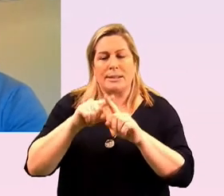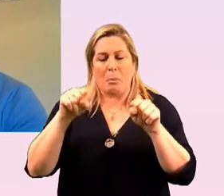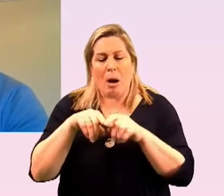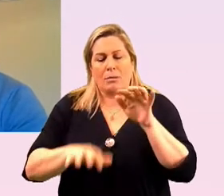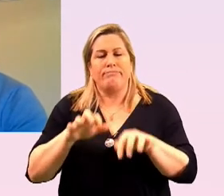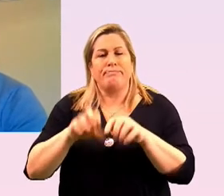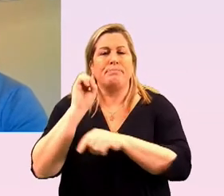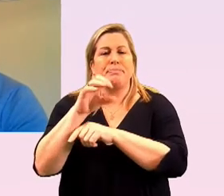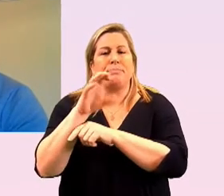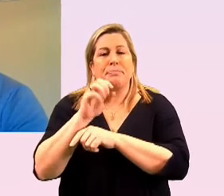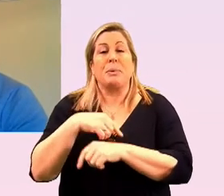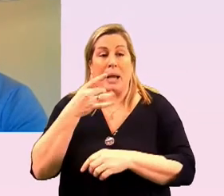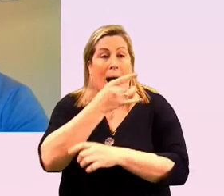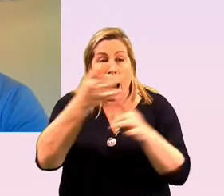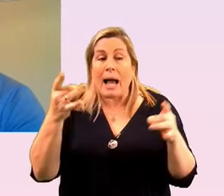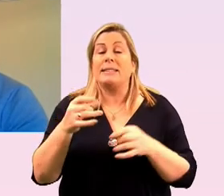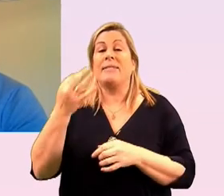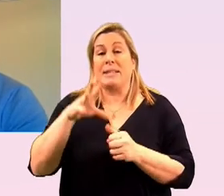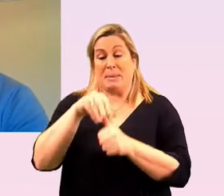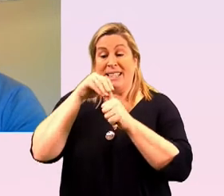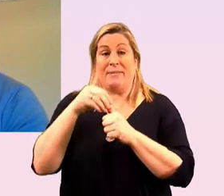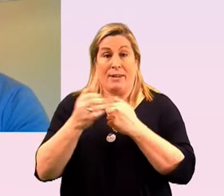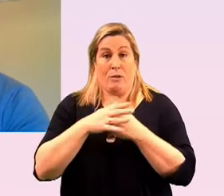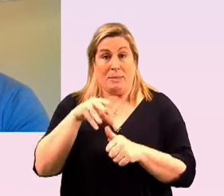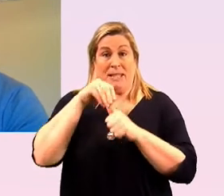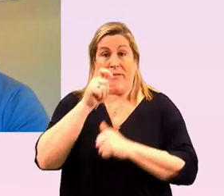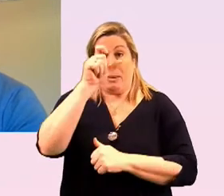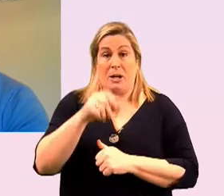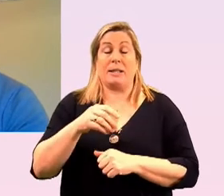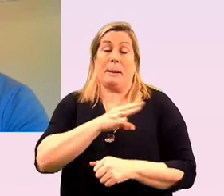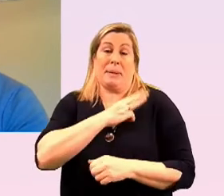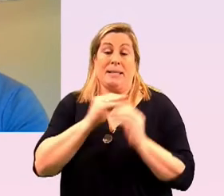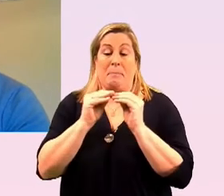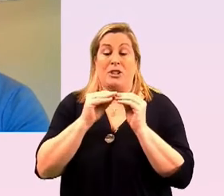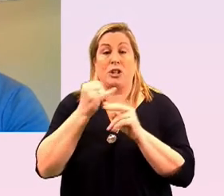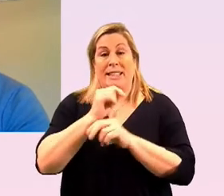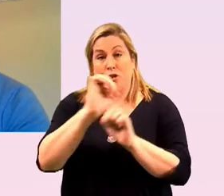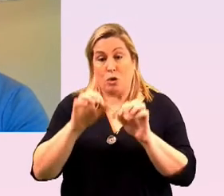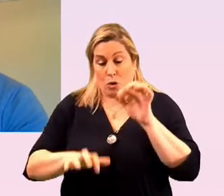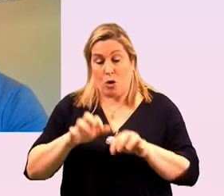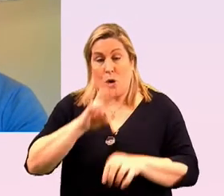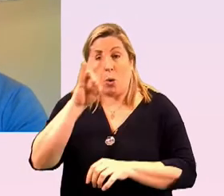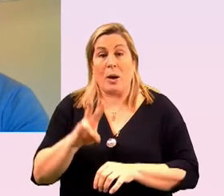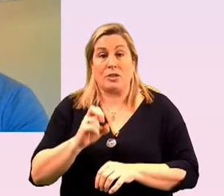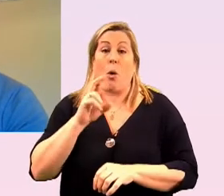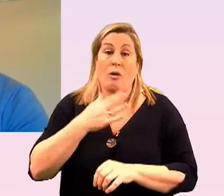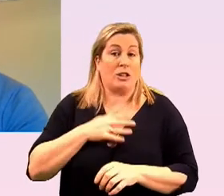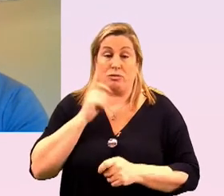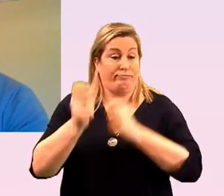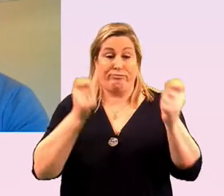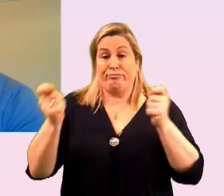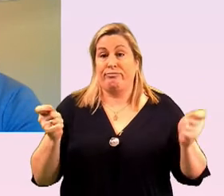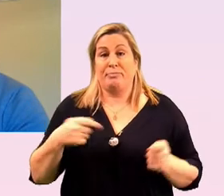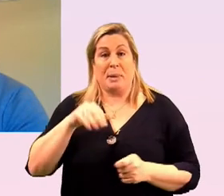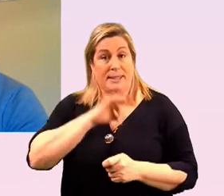to the speakers if they're particular questions for particular speakers say that in your question otherwise i'll divvy them up as i see